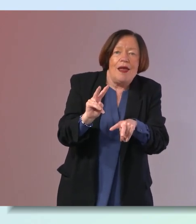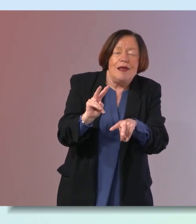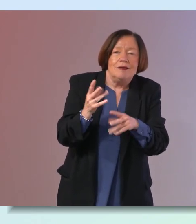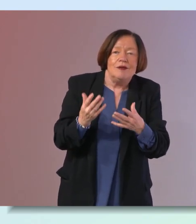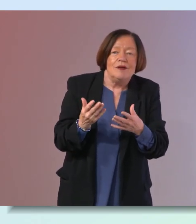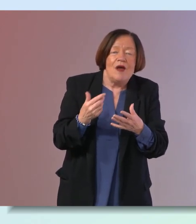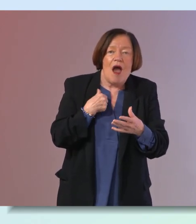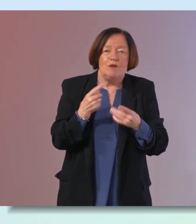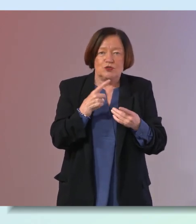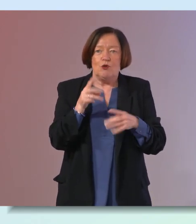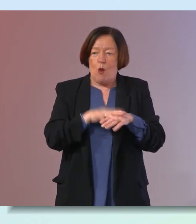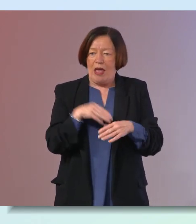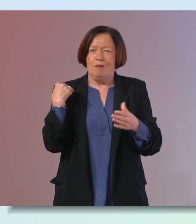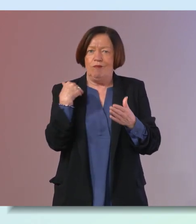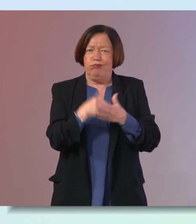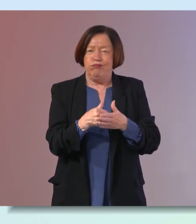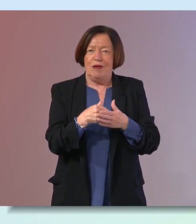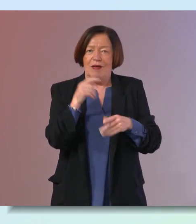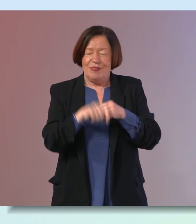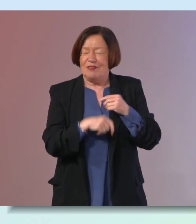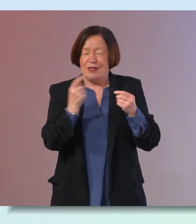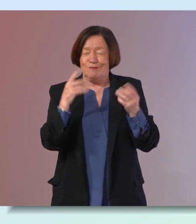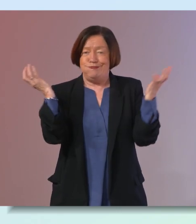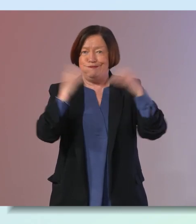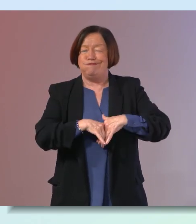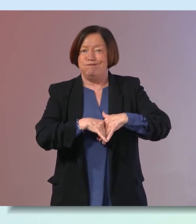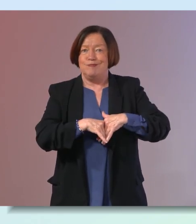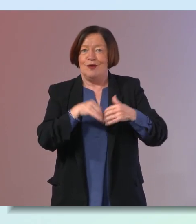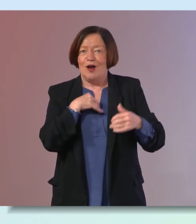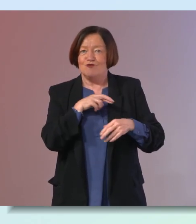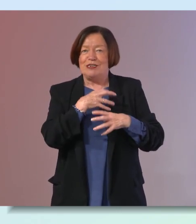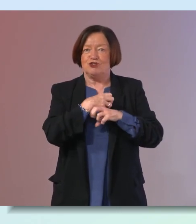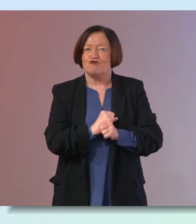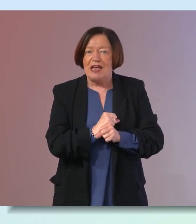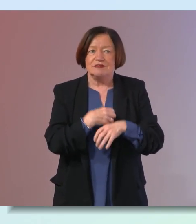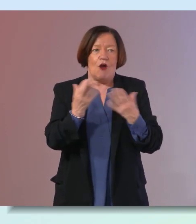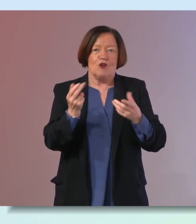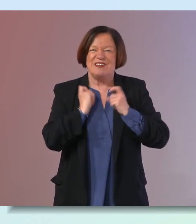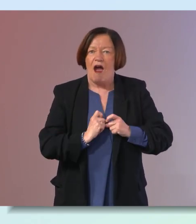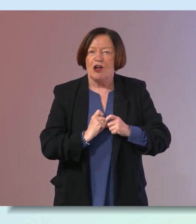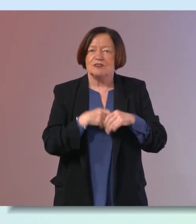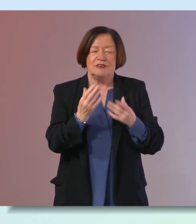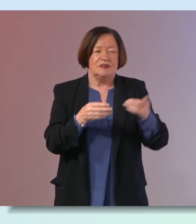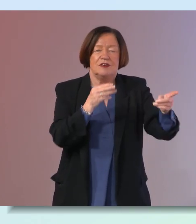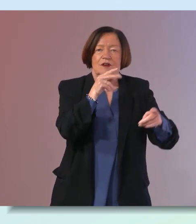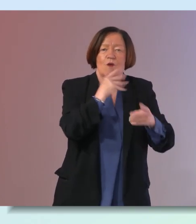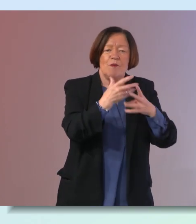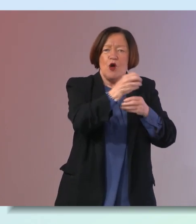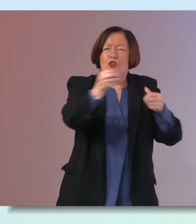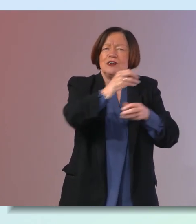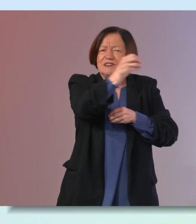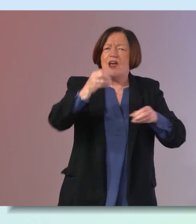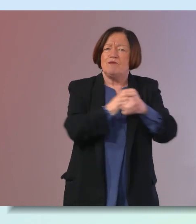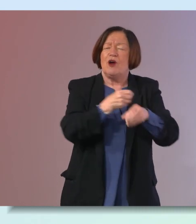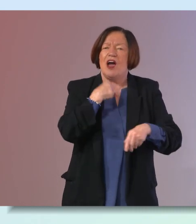know i was doing quite well but things fell apart for me when i was just really stressed or really tired what about substitute i mean i